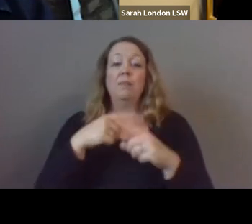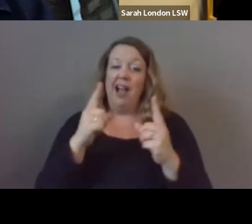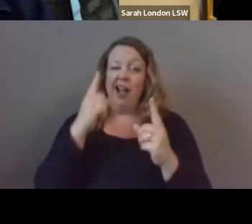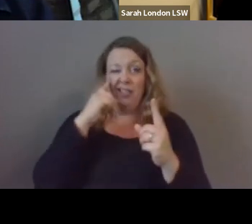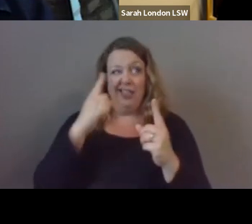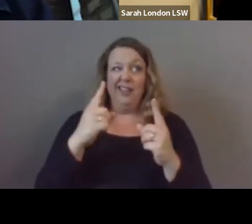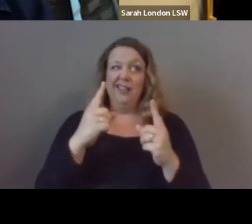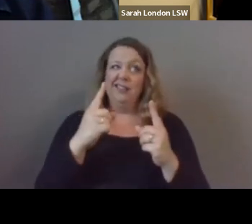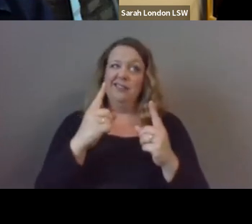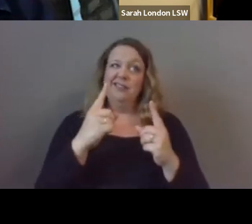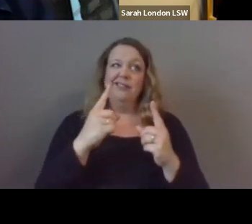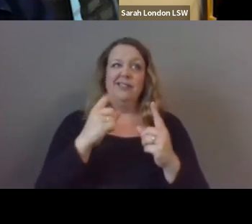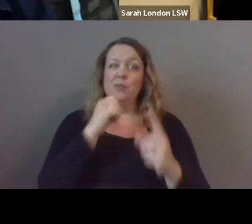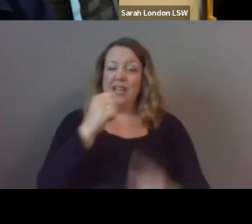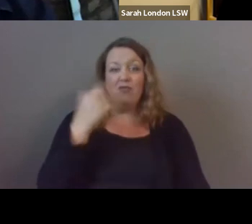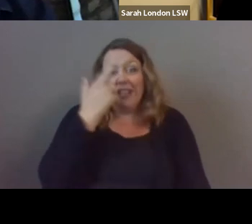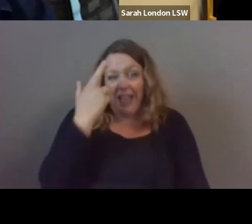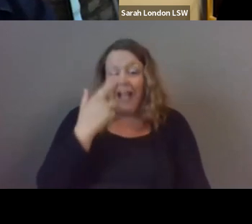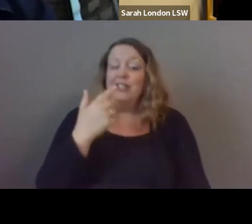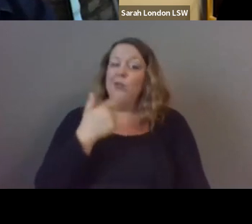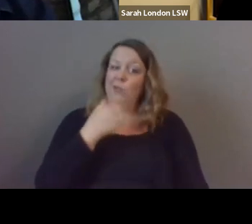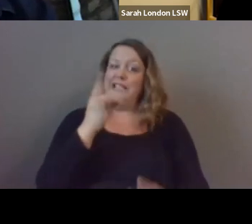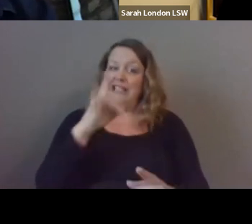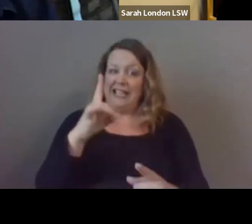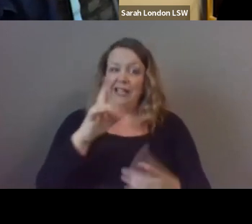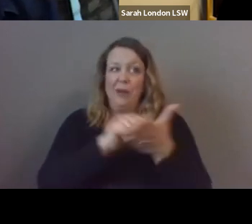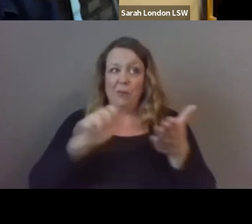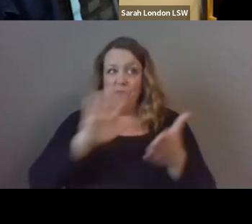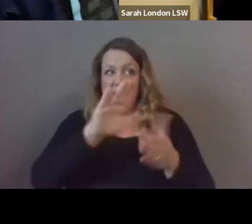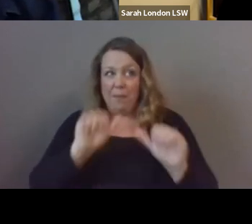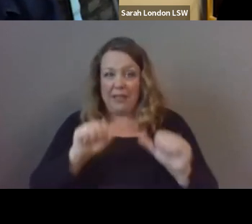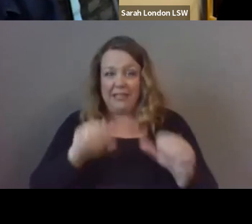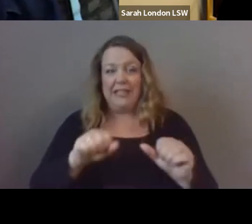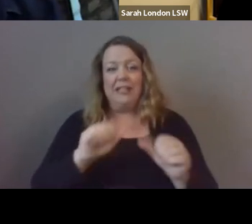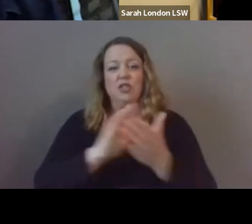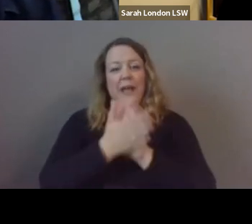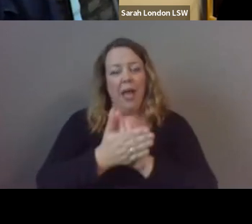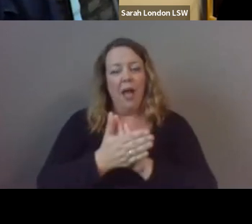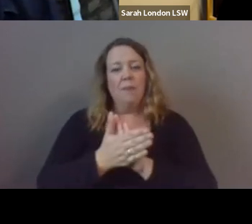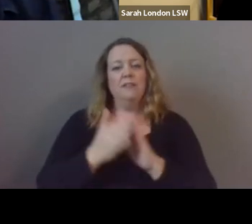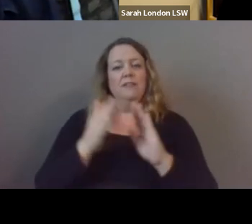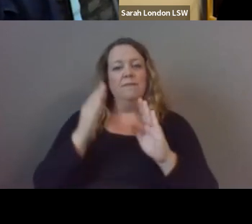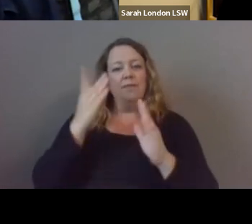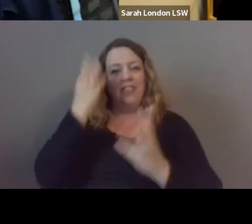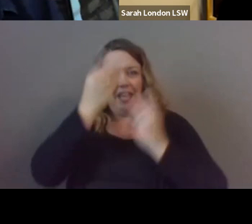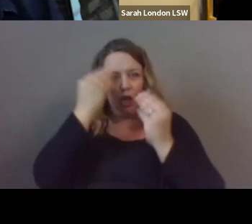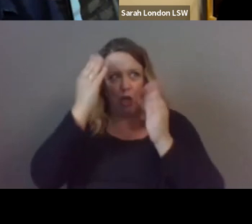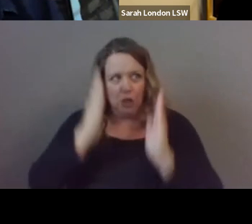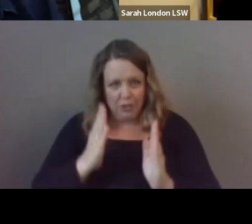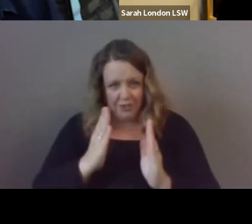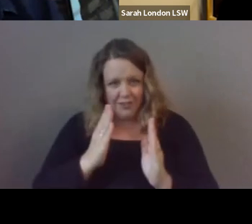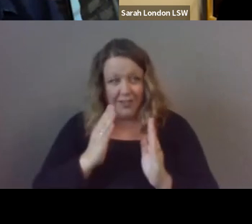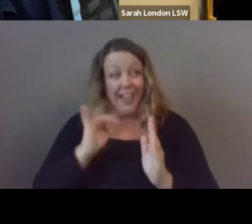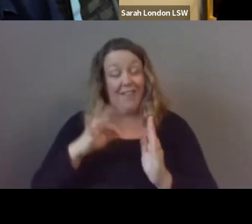think is that we've stripped away their ability to number one be critical thinkers which then in turns helps them